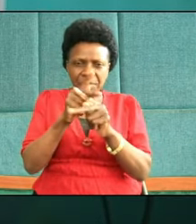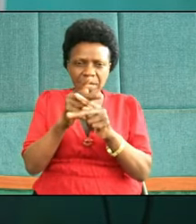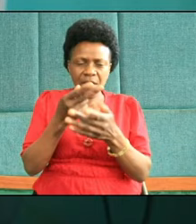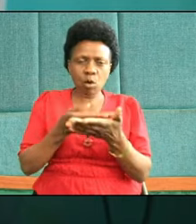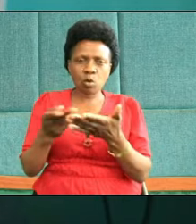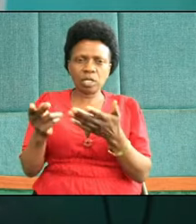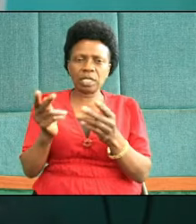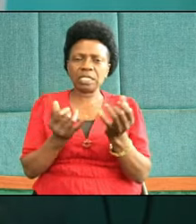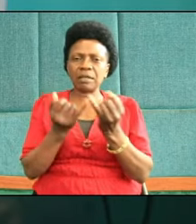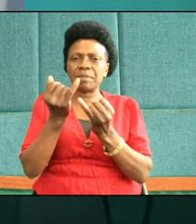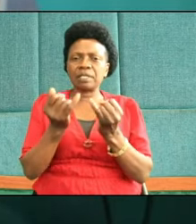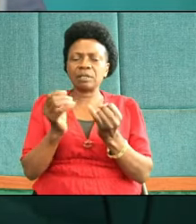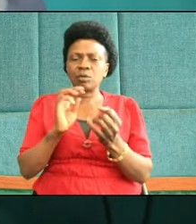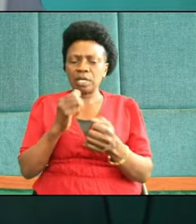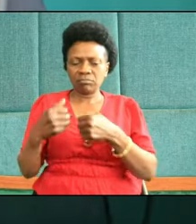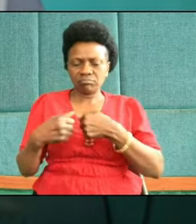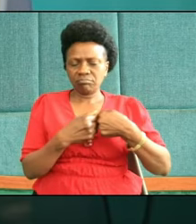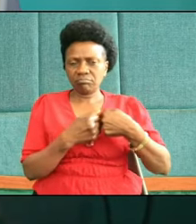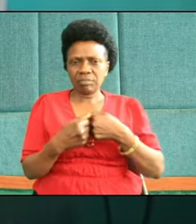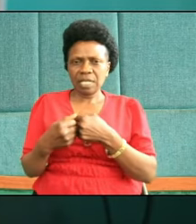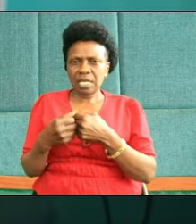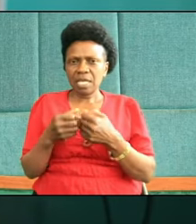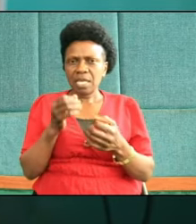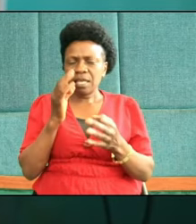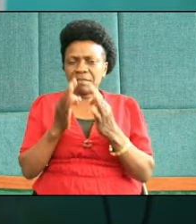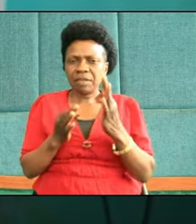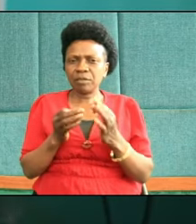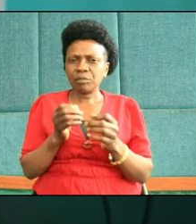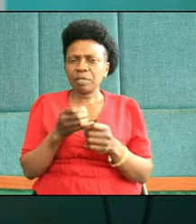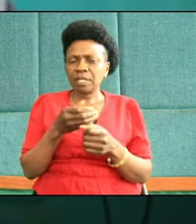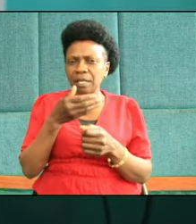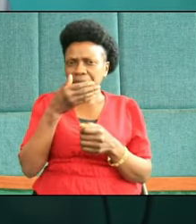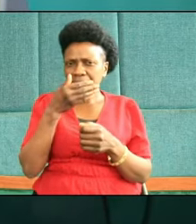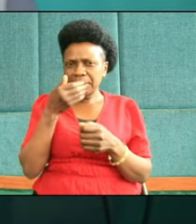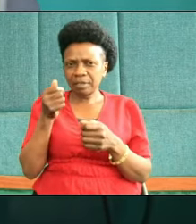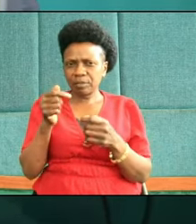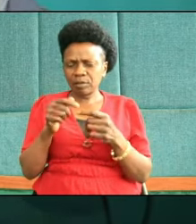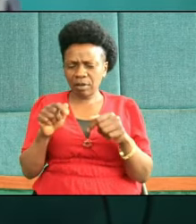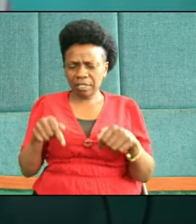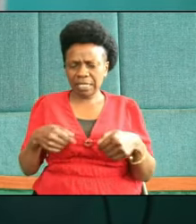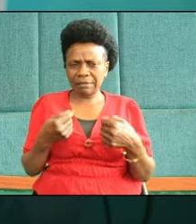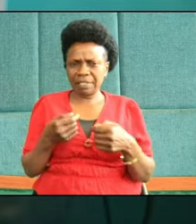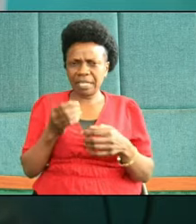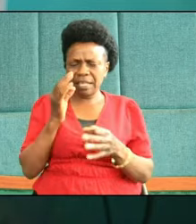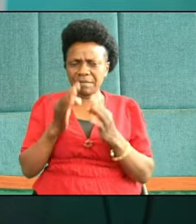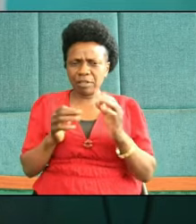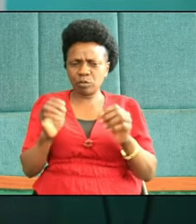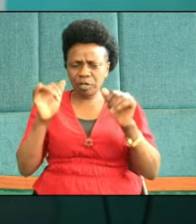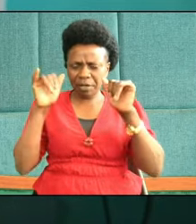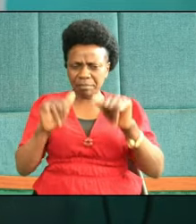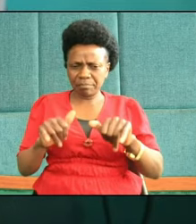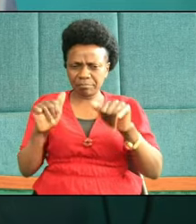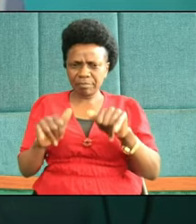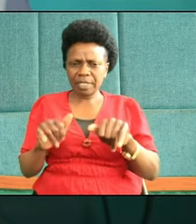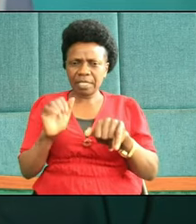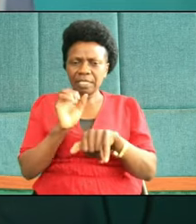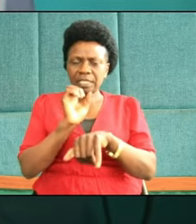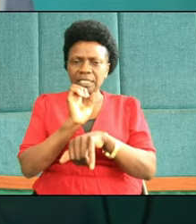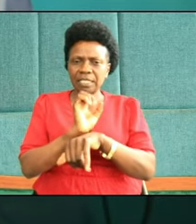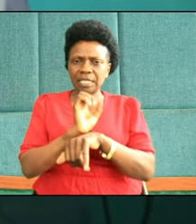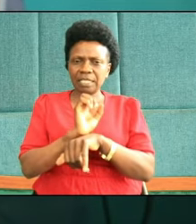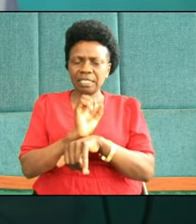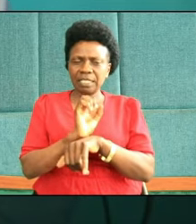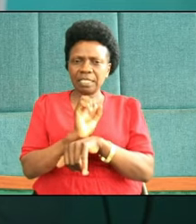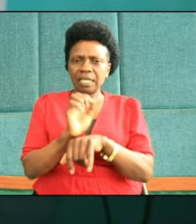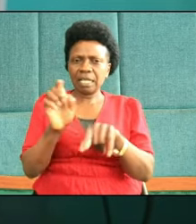may be challenged even in being a faithful steward, I may be challenged even to remain a faithful young man and young